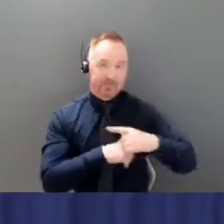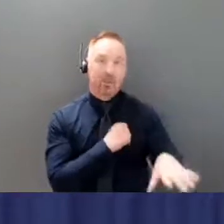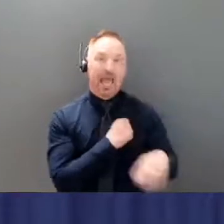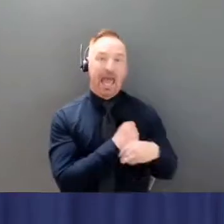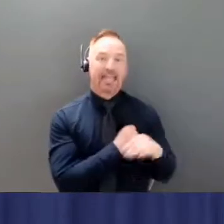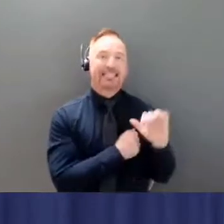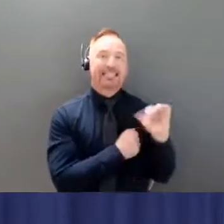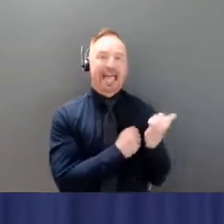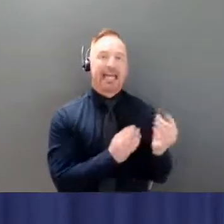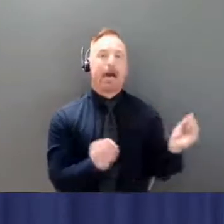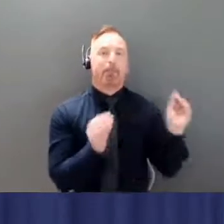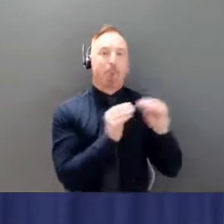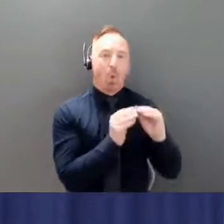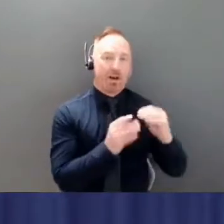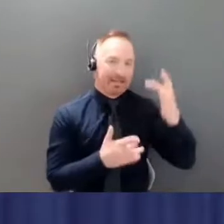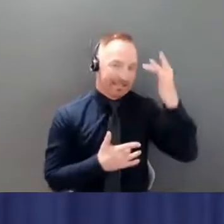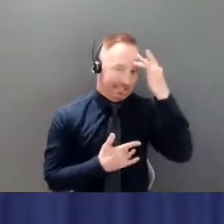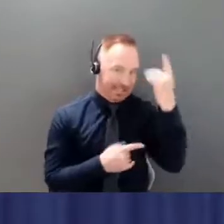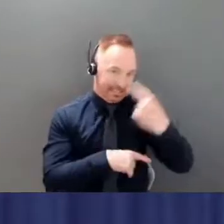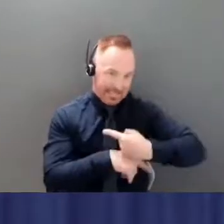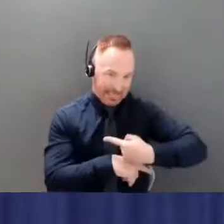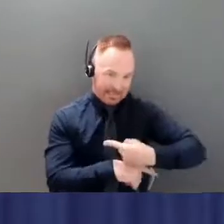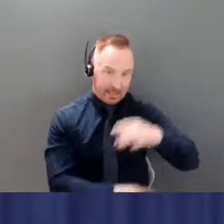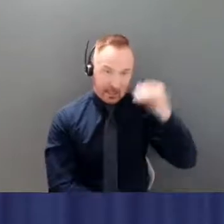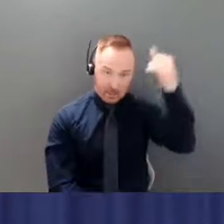yukon government is going to heed that call